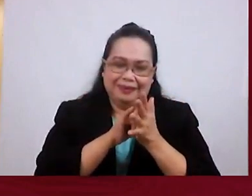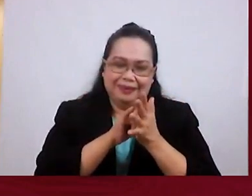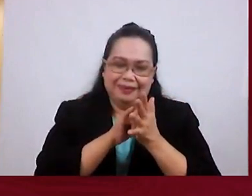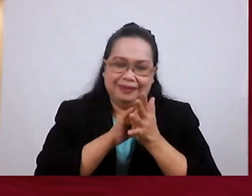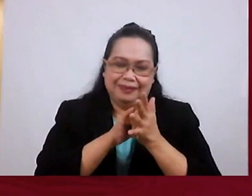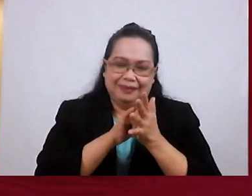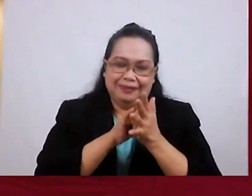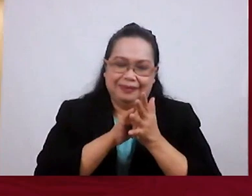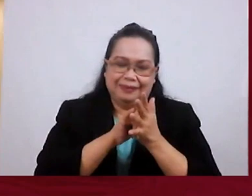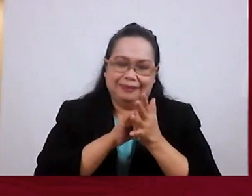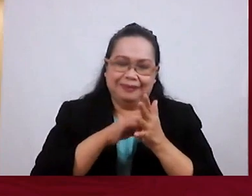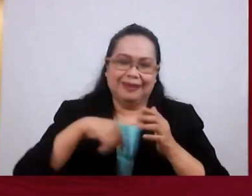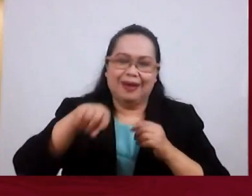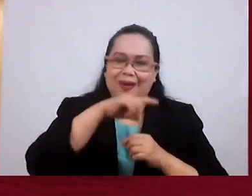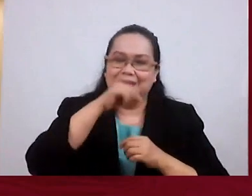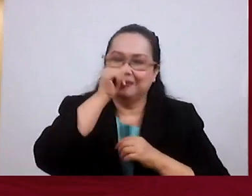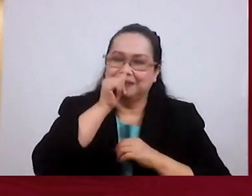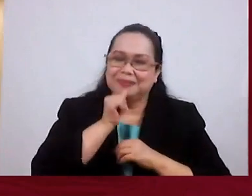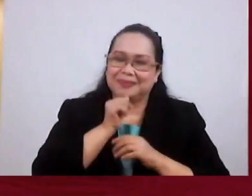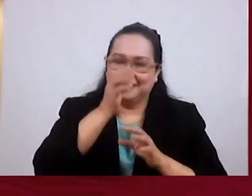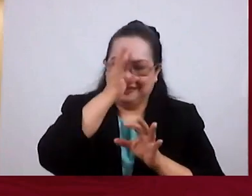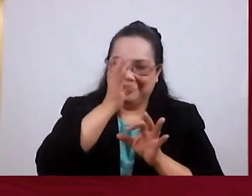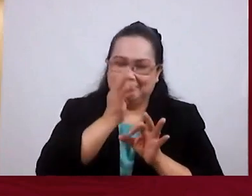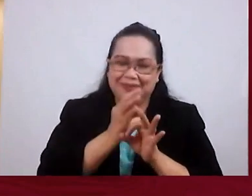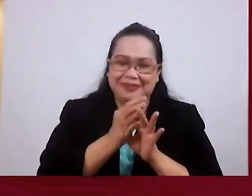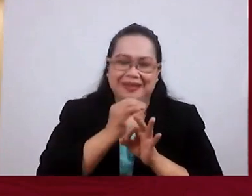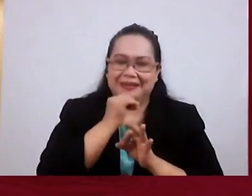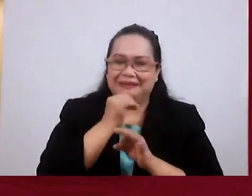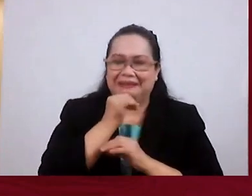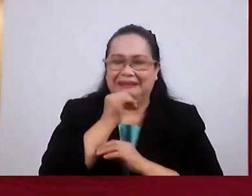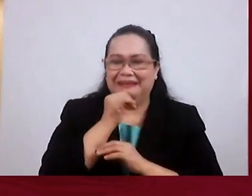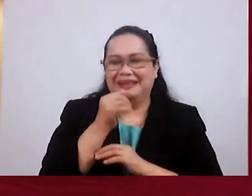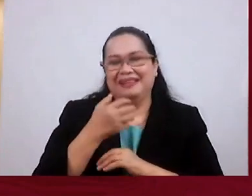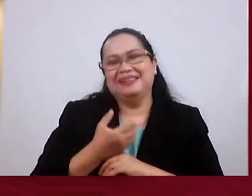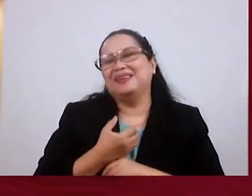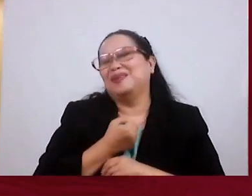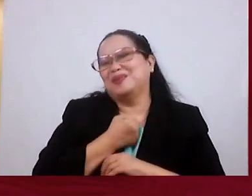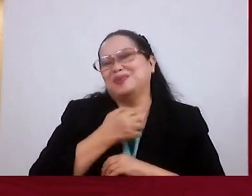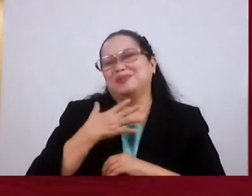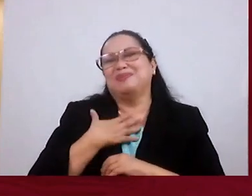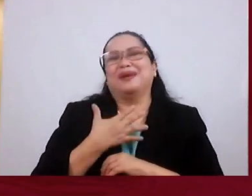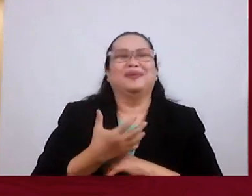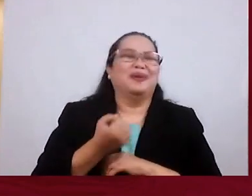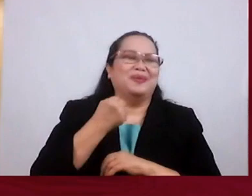Our Perseverance In The Faith Is Not Even Our Own Doing